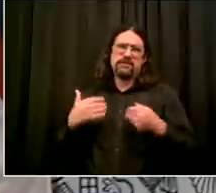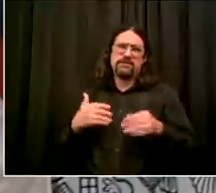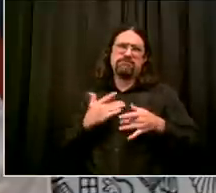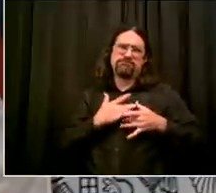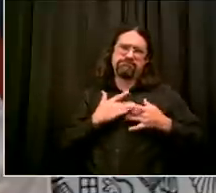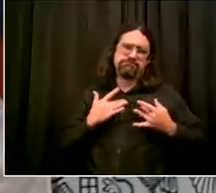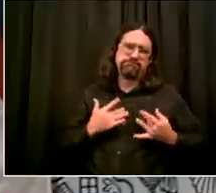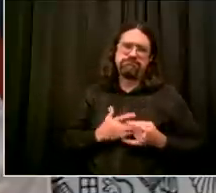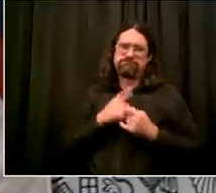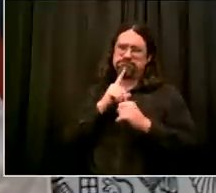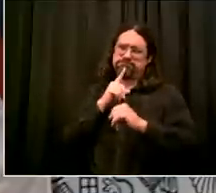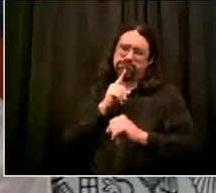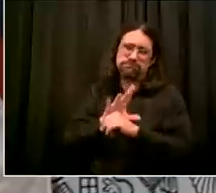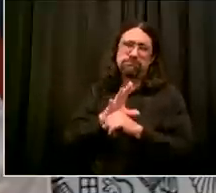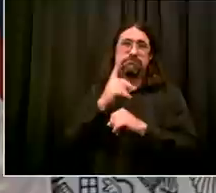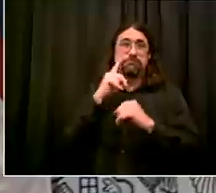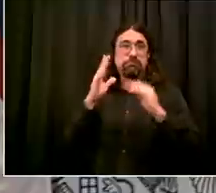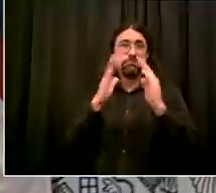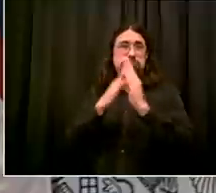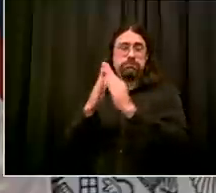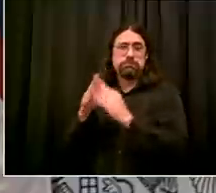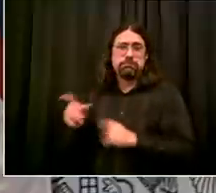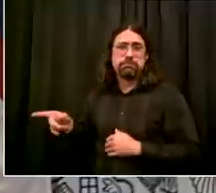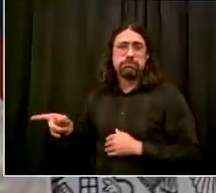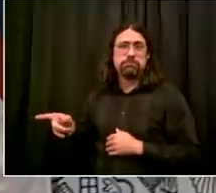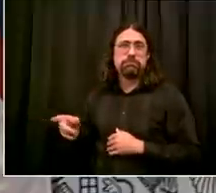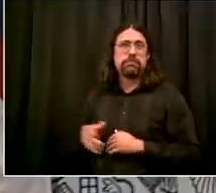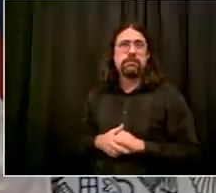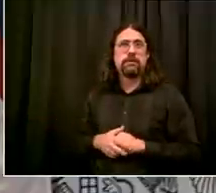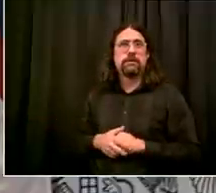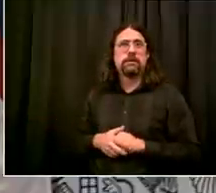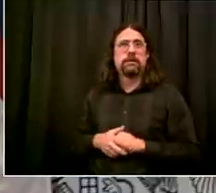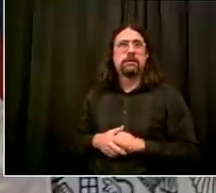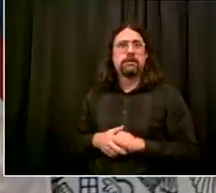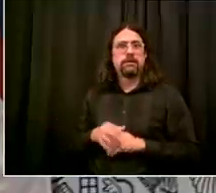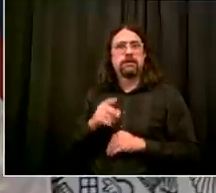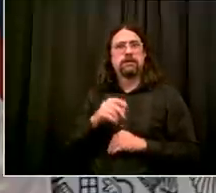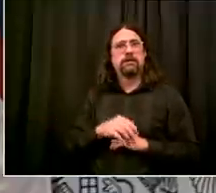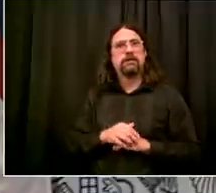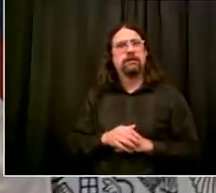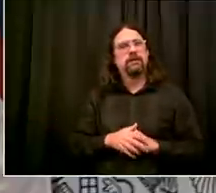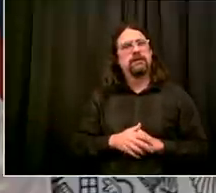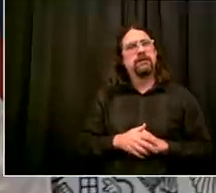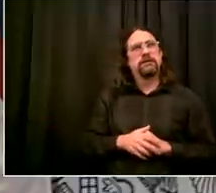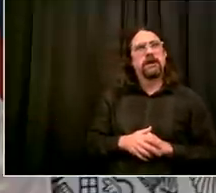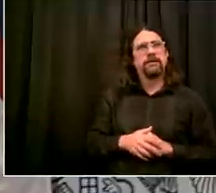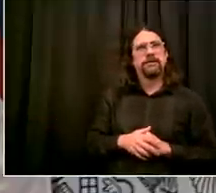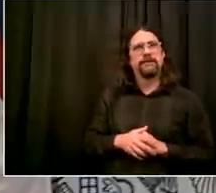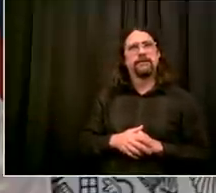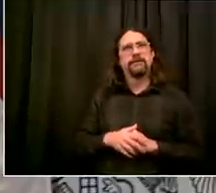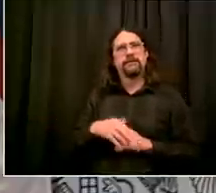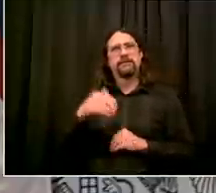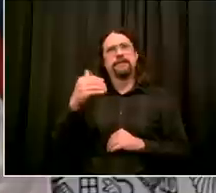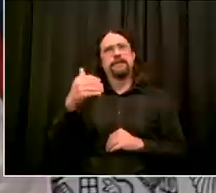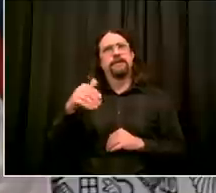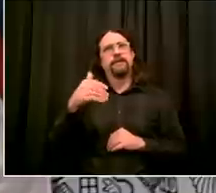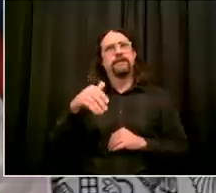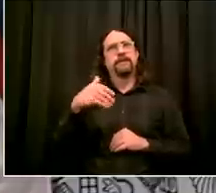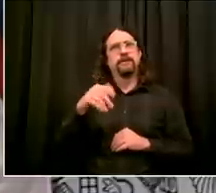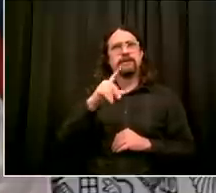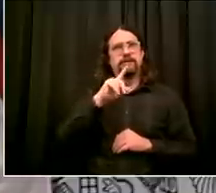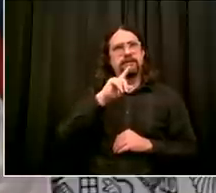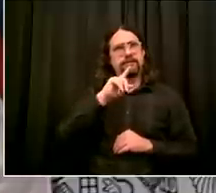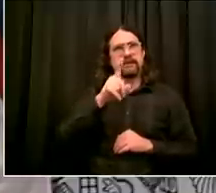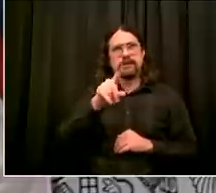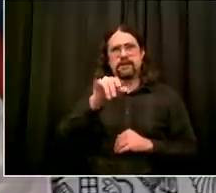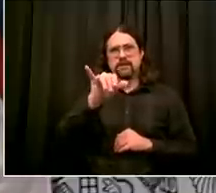it's a very sad situation obviously and we immediately have to make sure the family gets what is due to them in terms